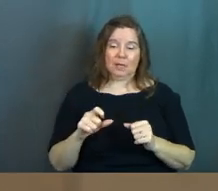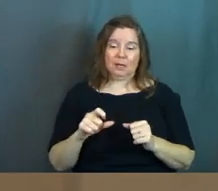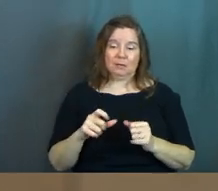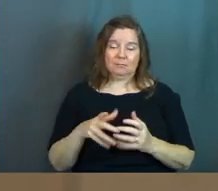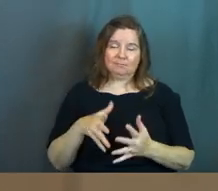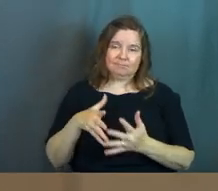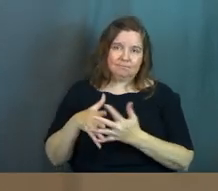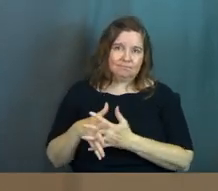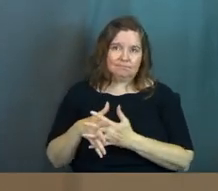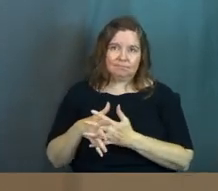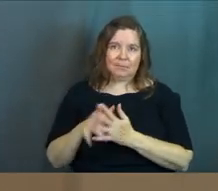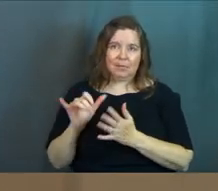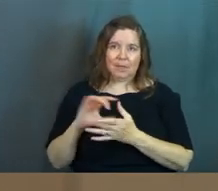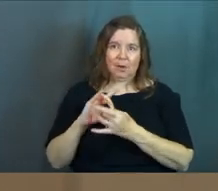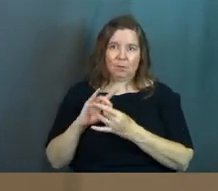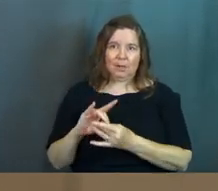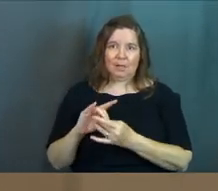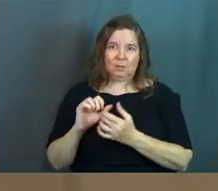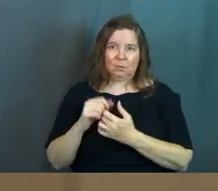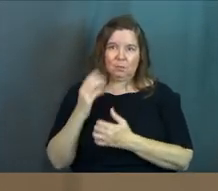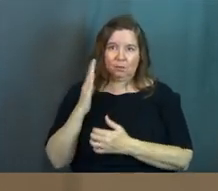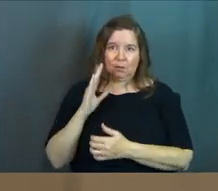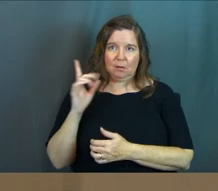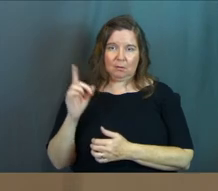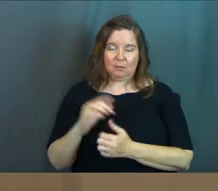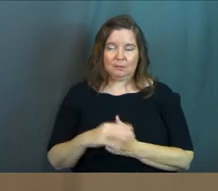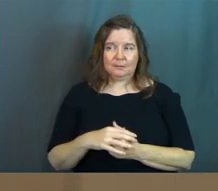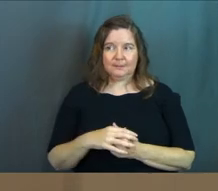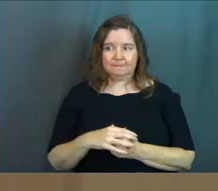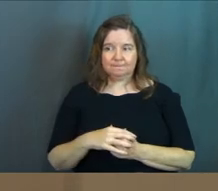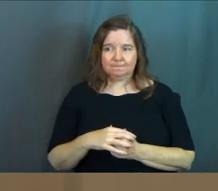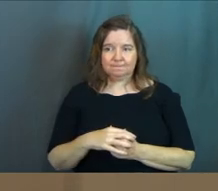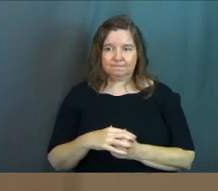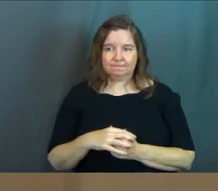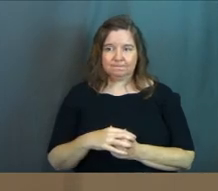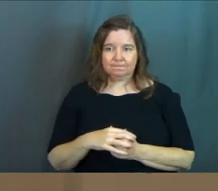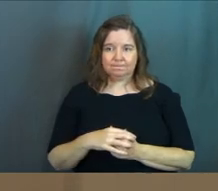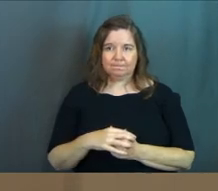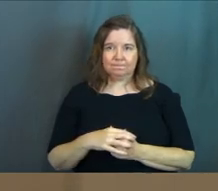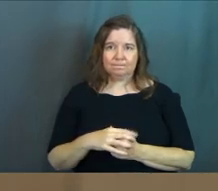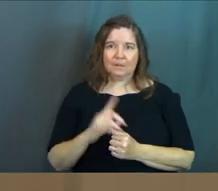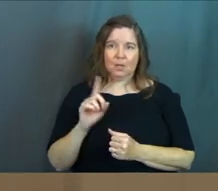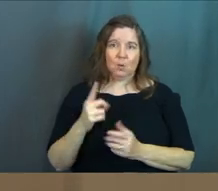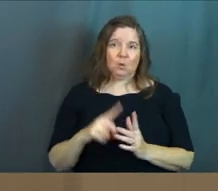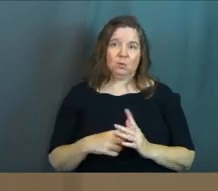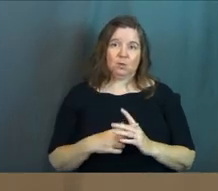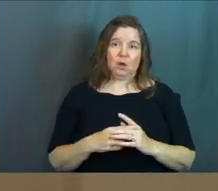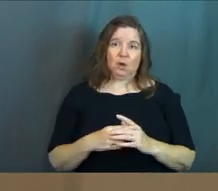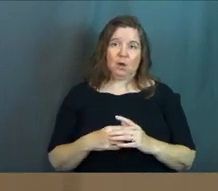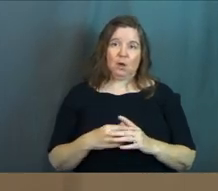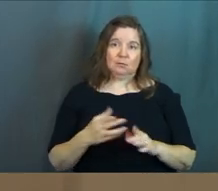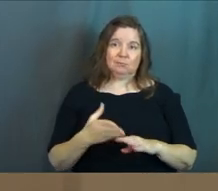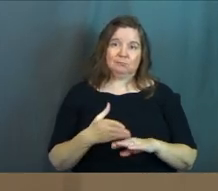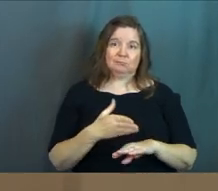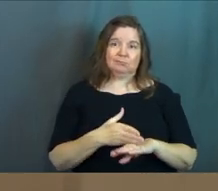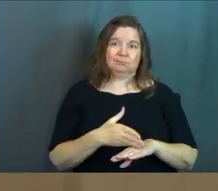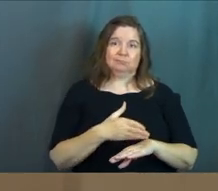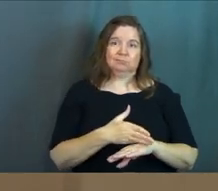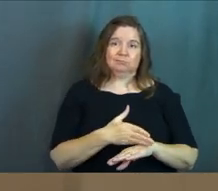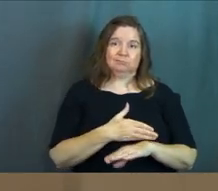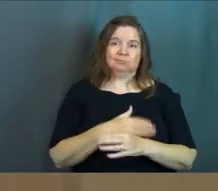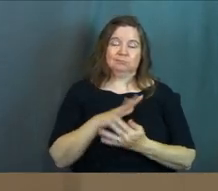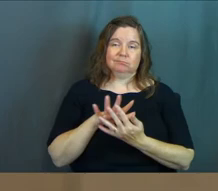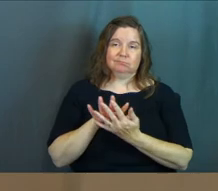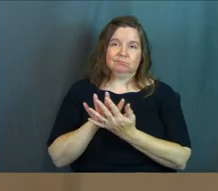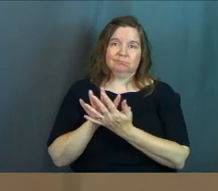root yourself in that relationship, it will only start to grow. It just